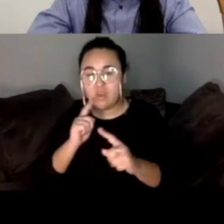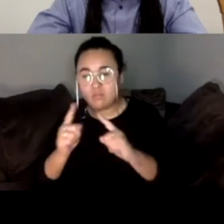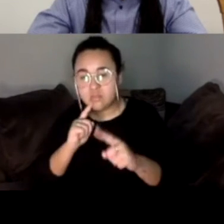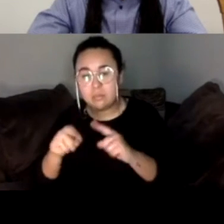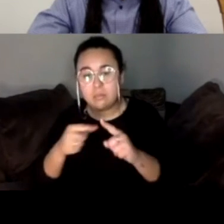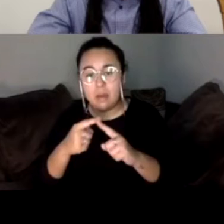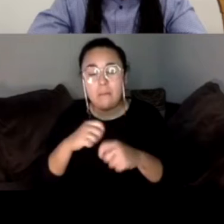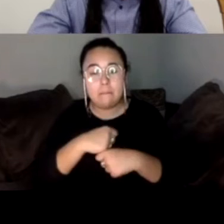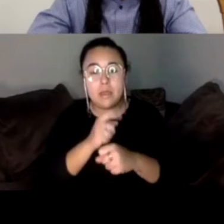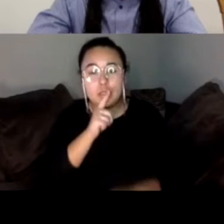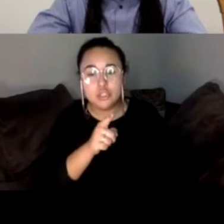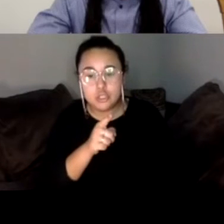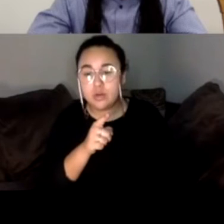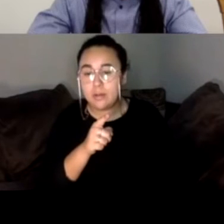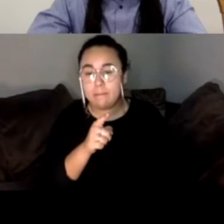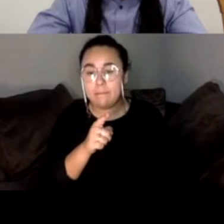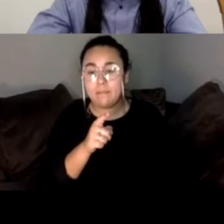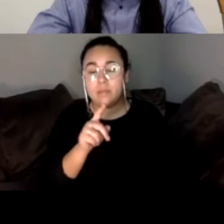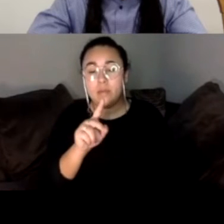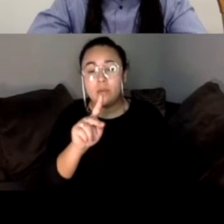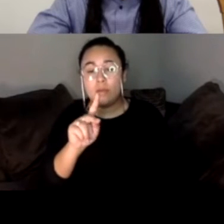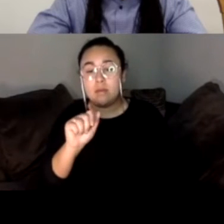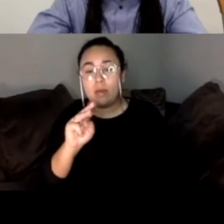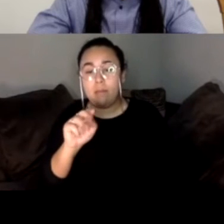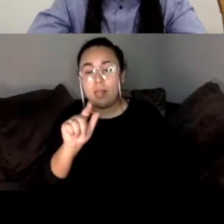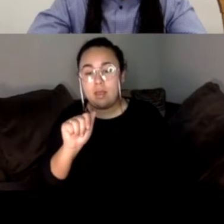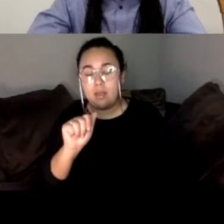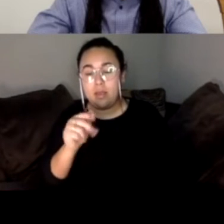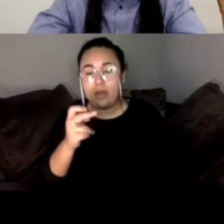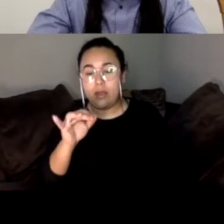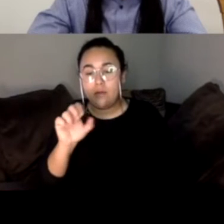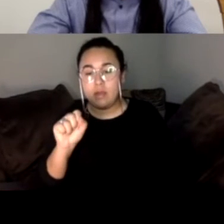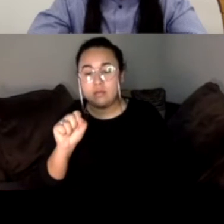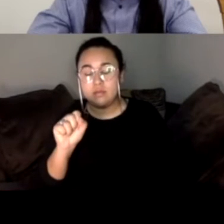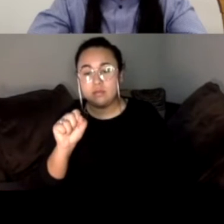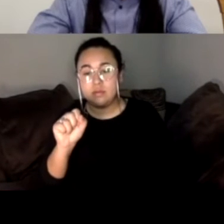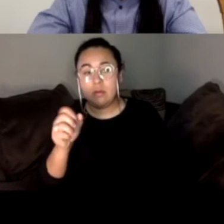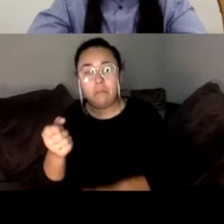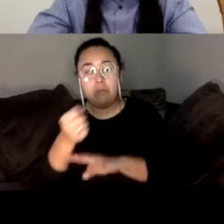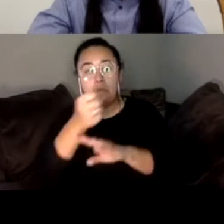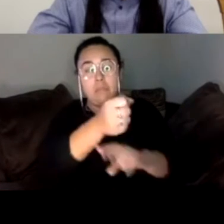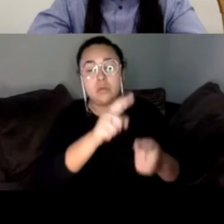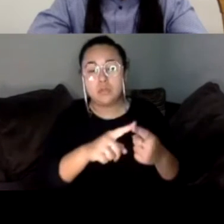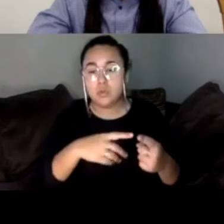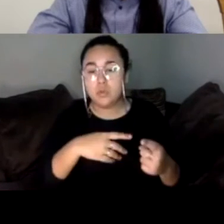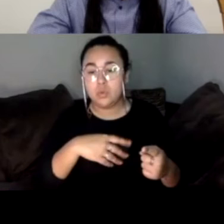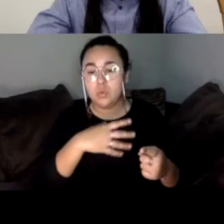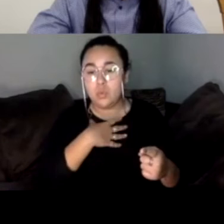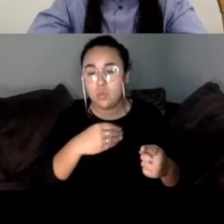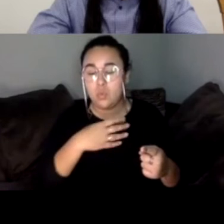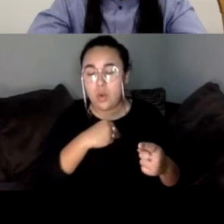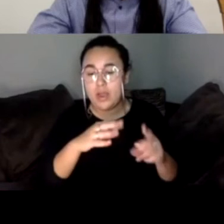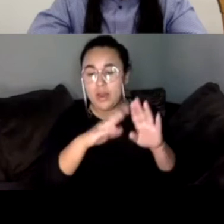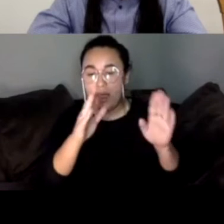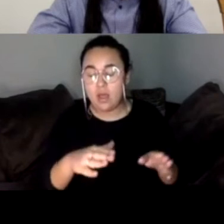that, um, uh, when Kamala Harris went to the, the, the white house, that there was representation, a woman of color, black woman in, in, in the Senate.